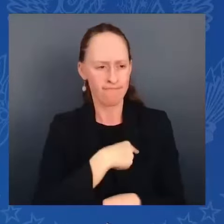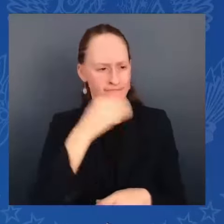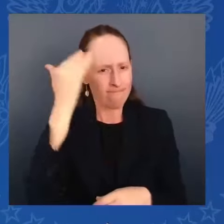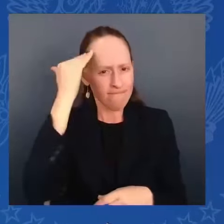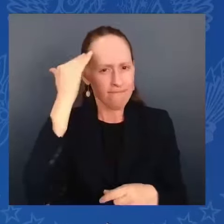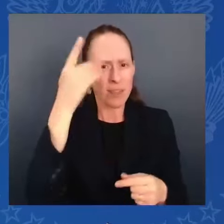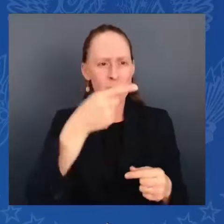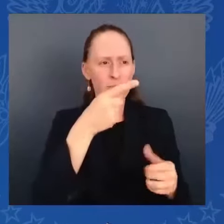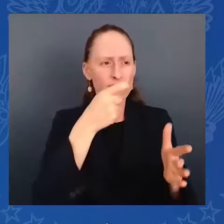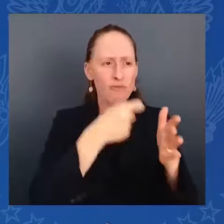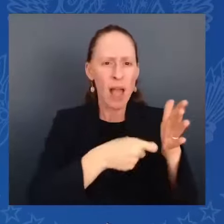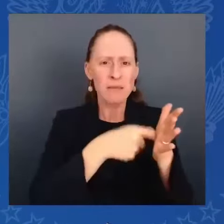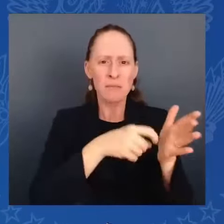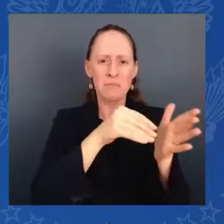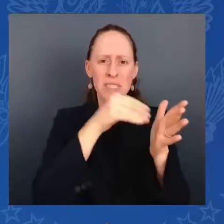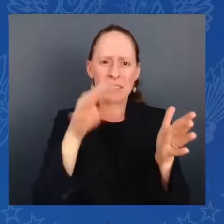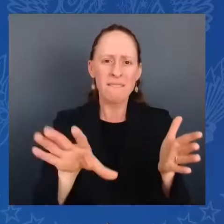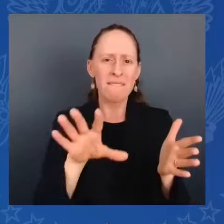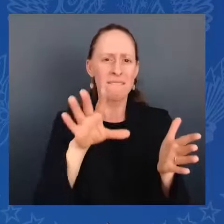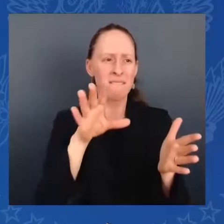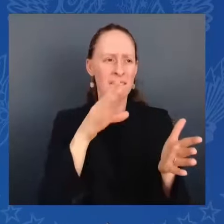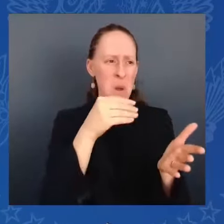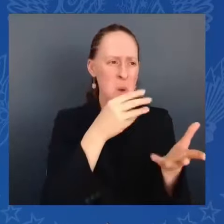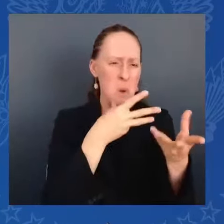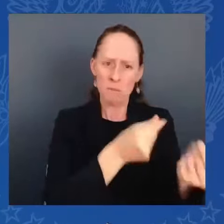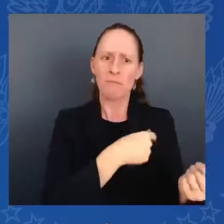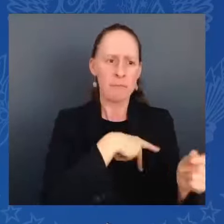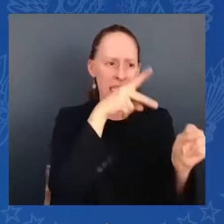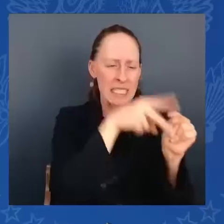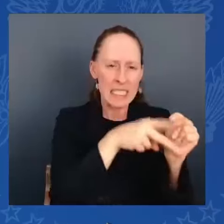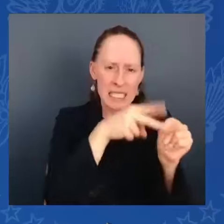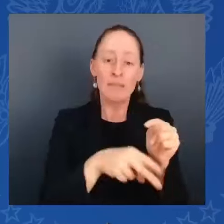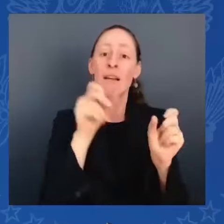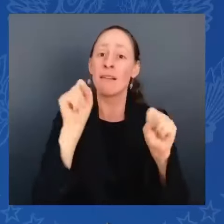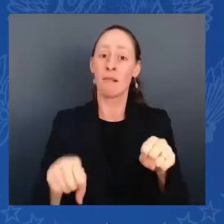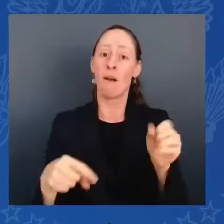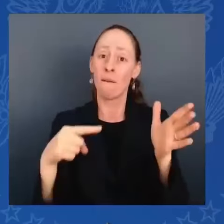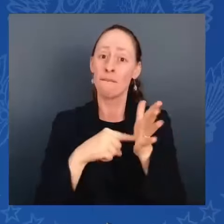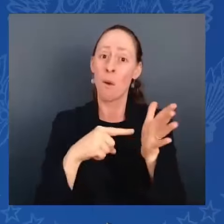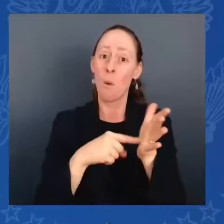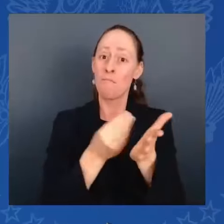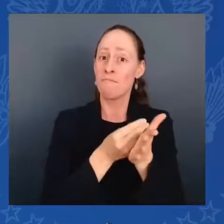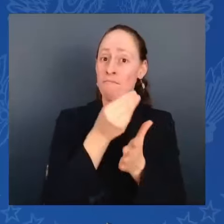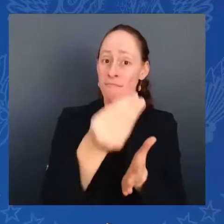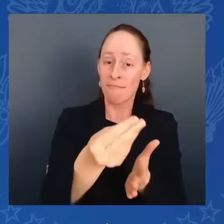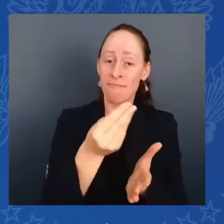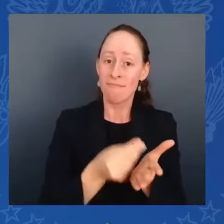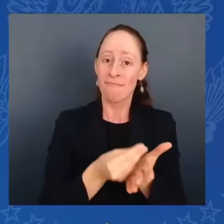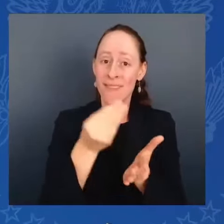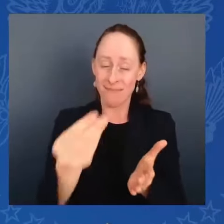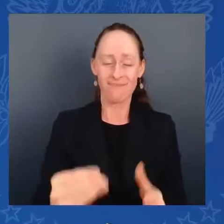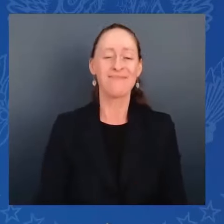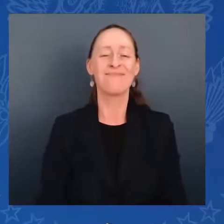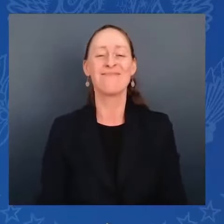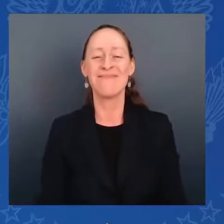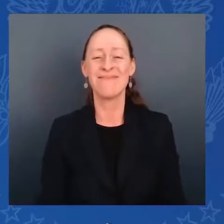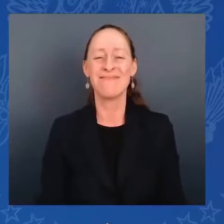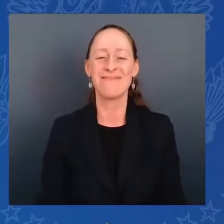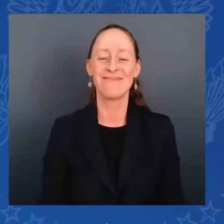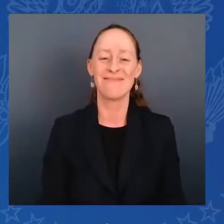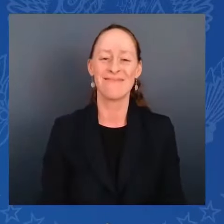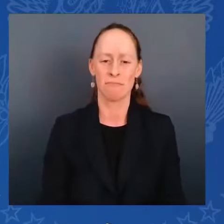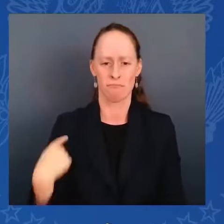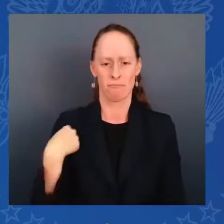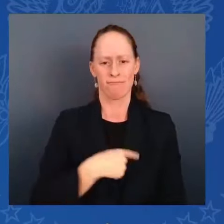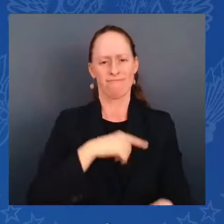Everybody's happy with that. Yeah. And we're working hard to improve your health care. You know, I'm proud of the work that